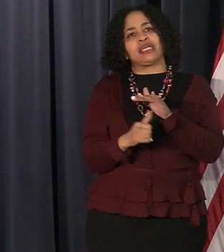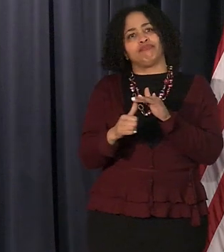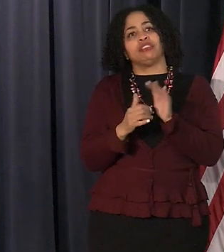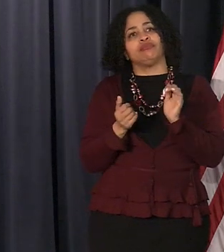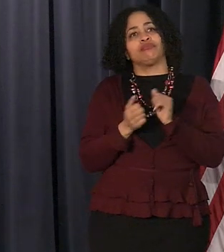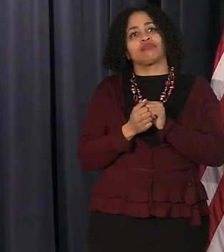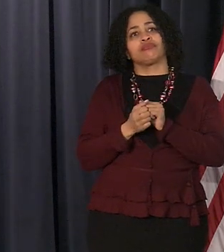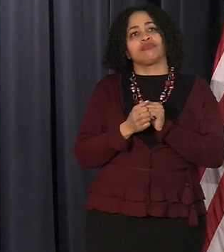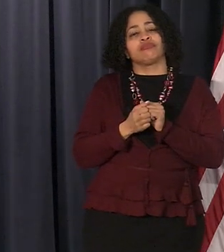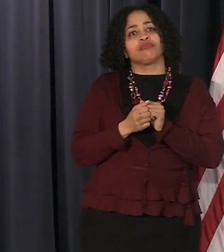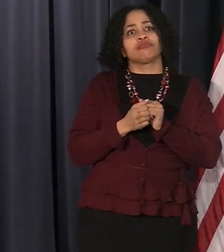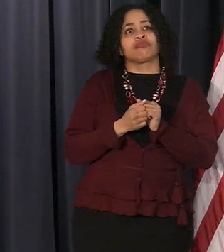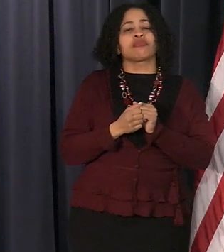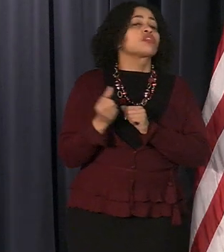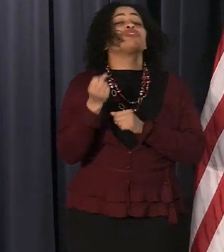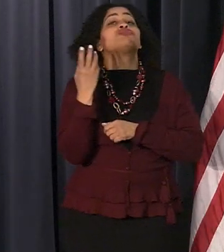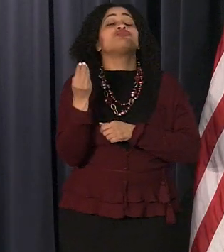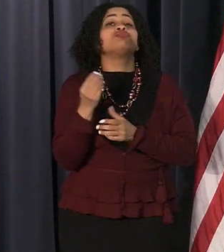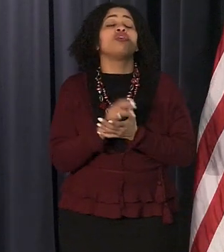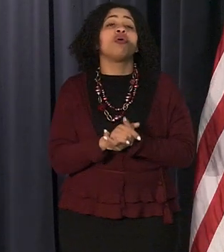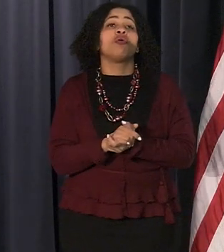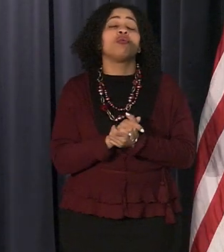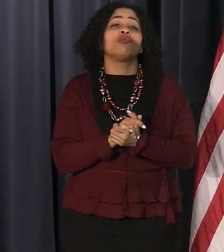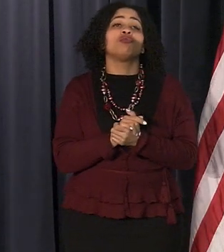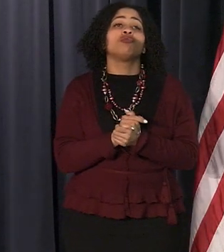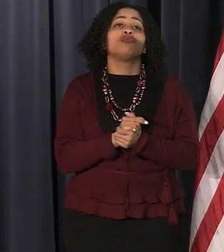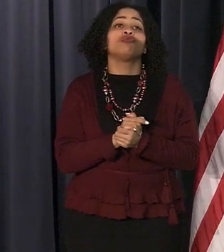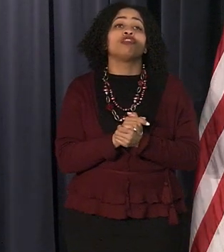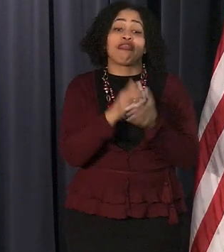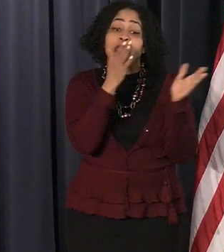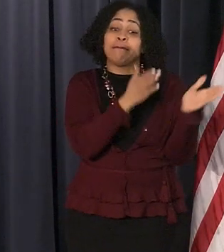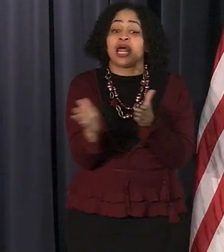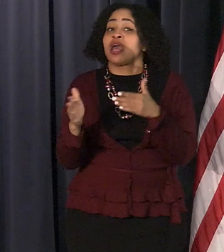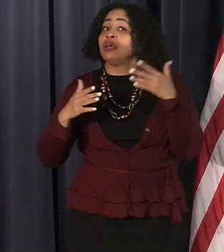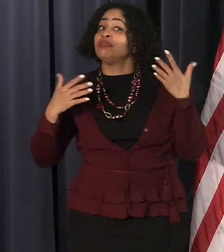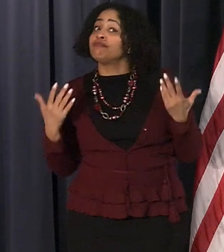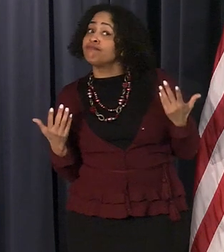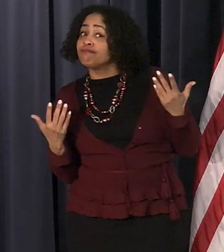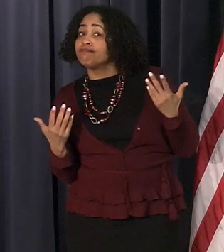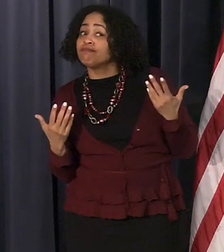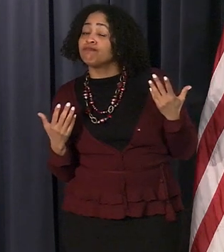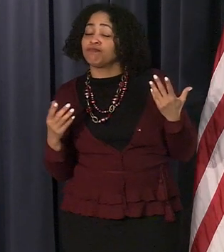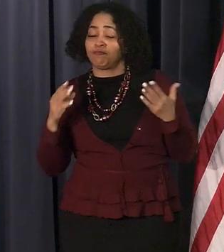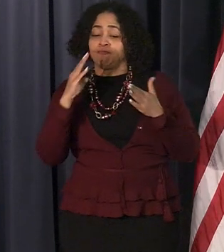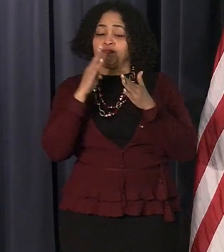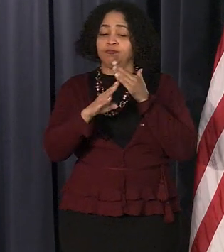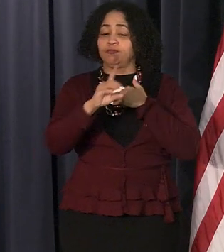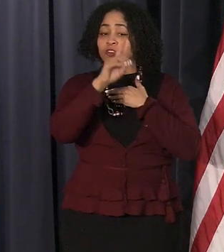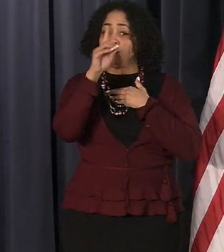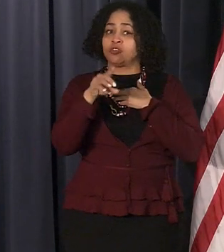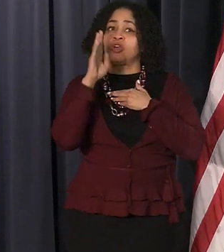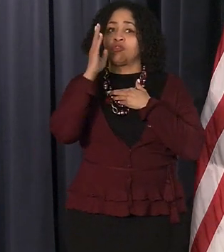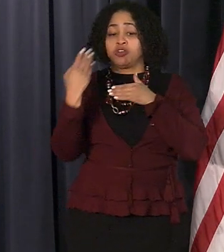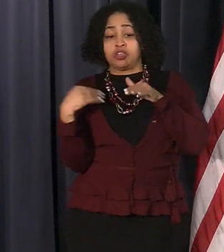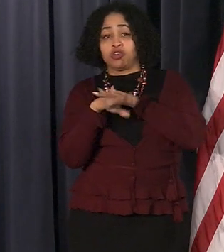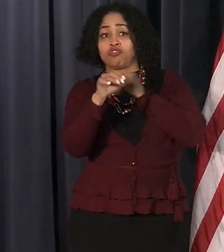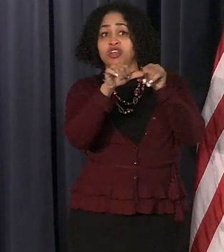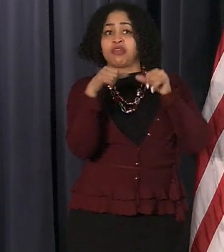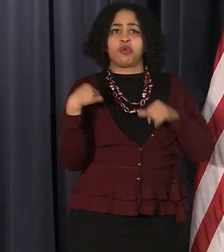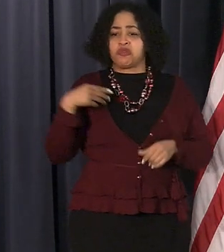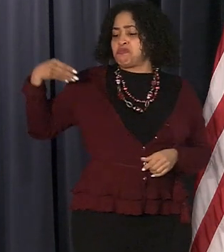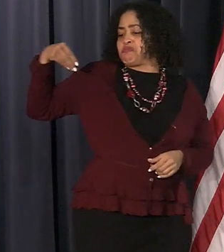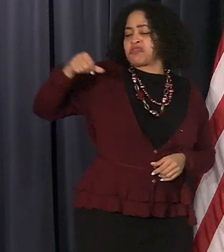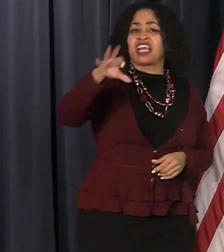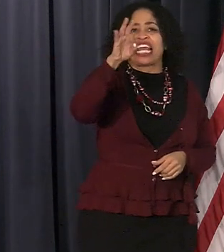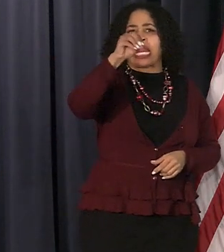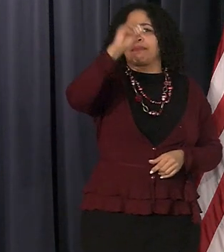uh and so here is the plan the city is going to go into these neighborhoods and we'll pay 90 of the